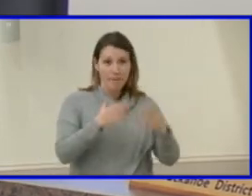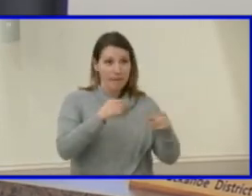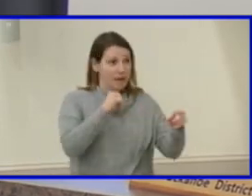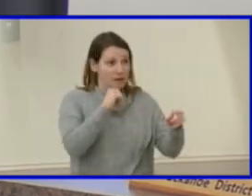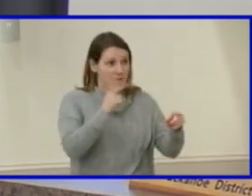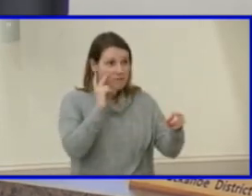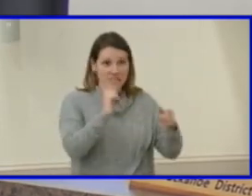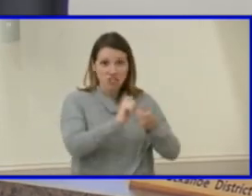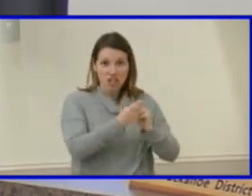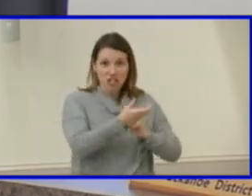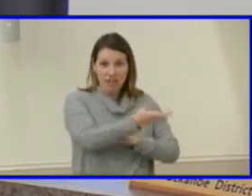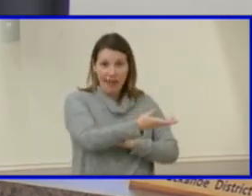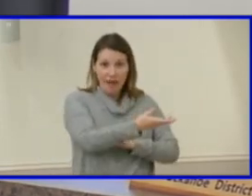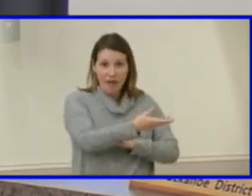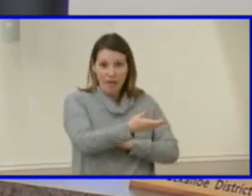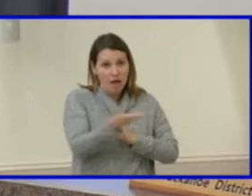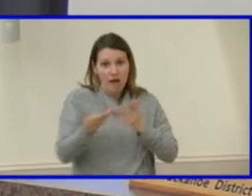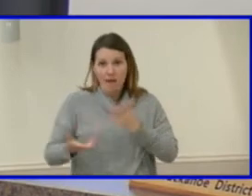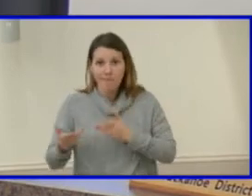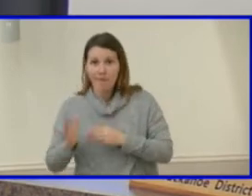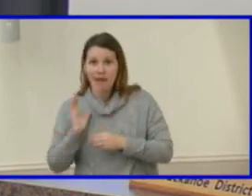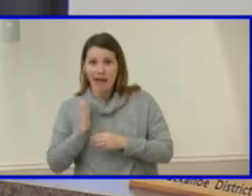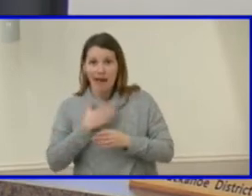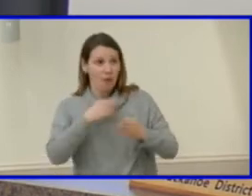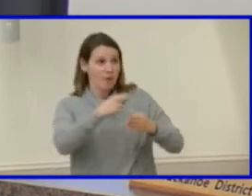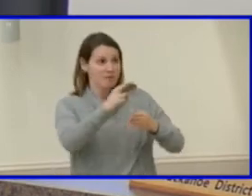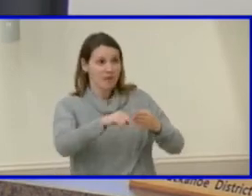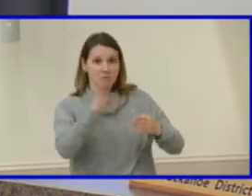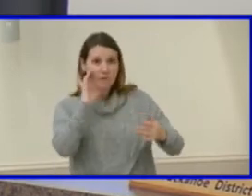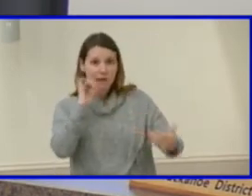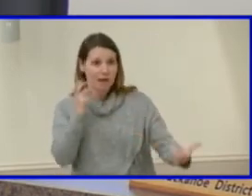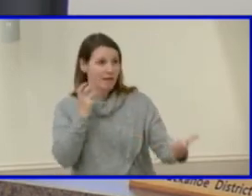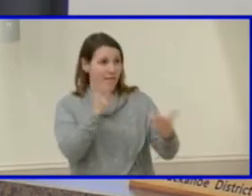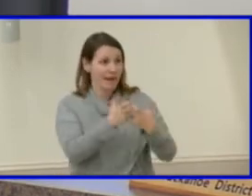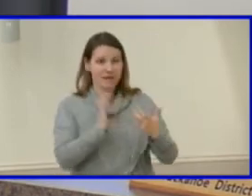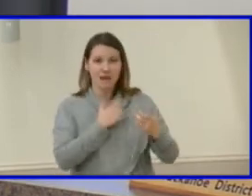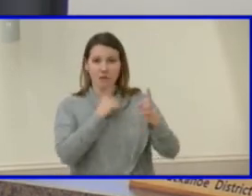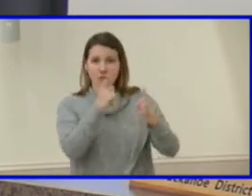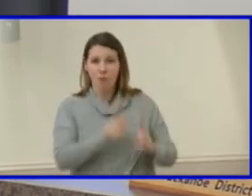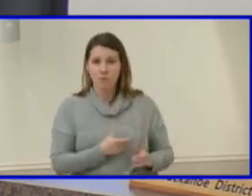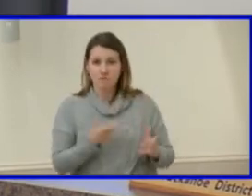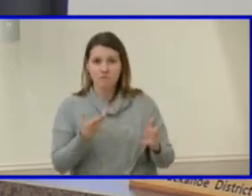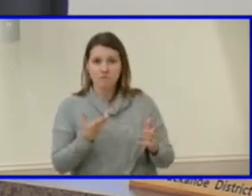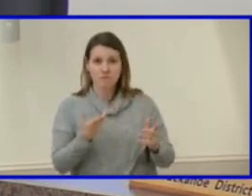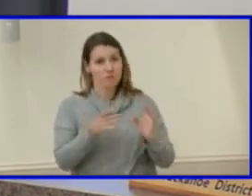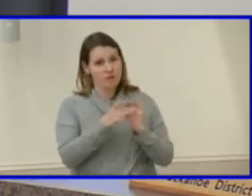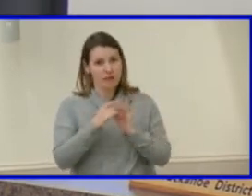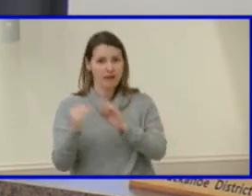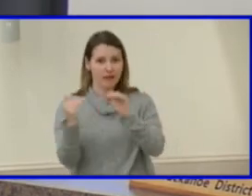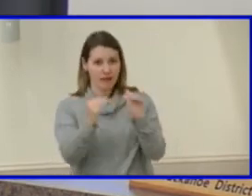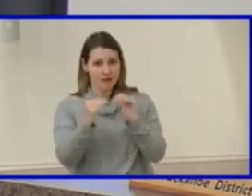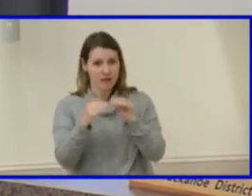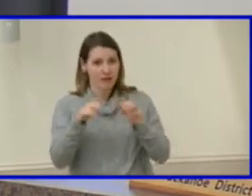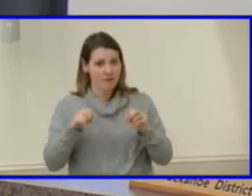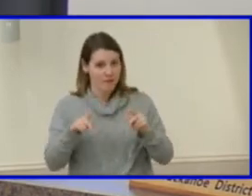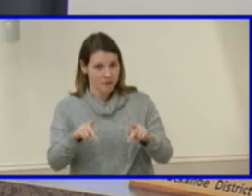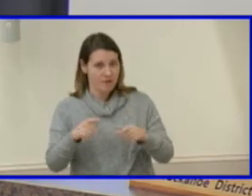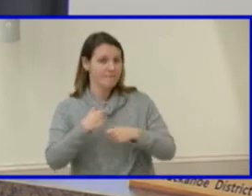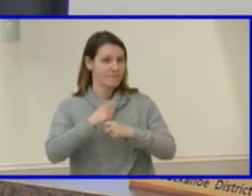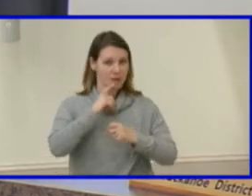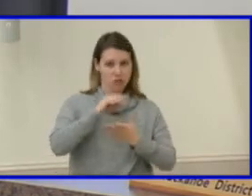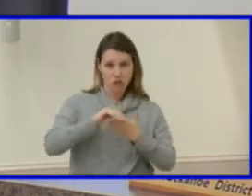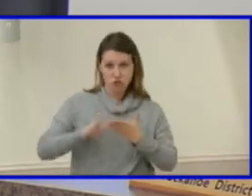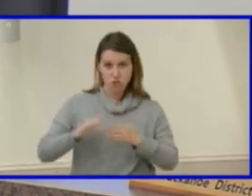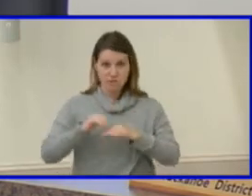see outcomes that we're looking for when we think about equity, opportunity and diversity, when it comes to making sure that the students we're